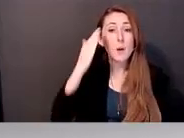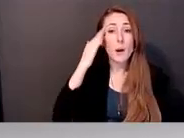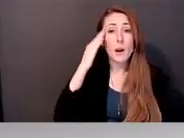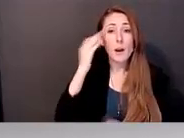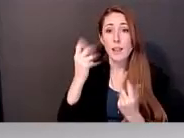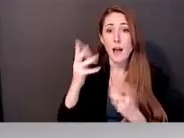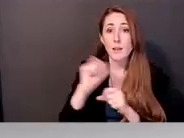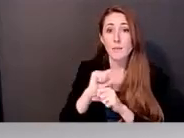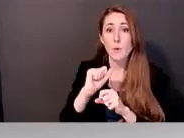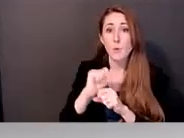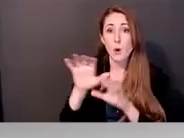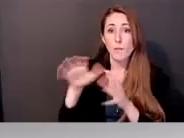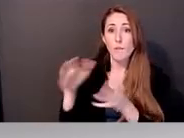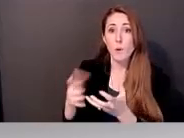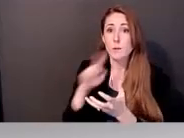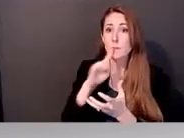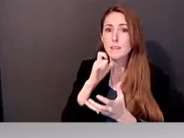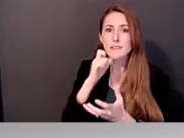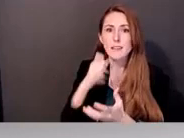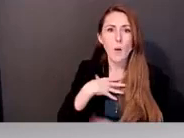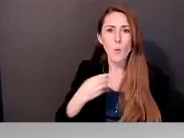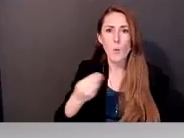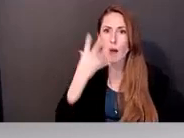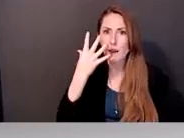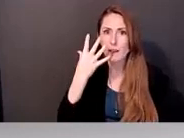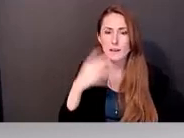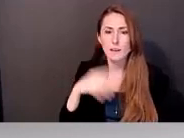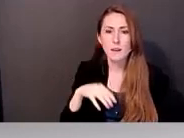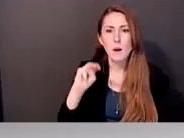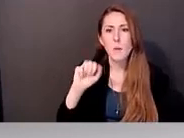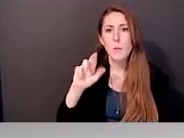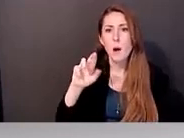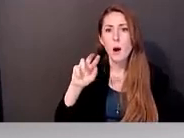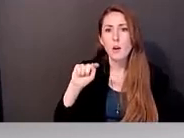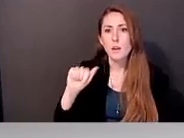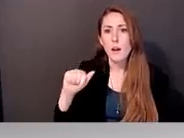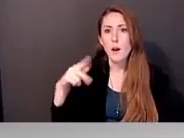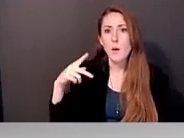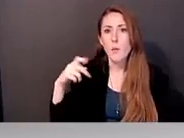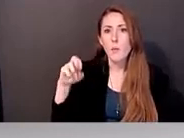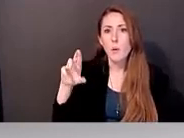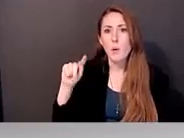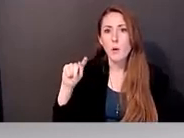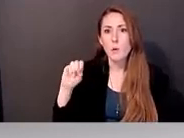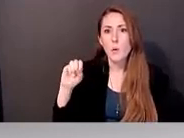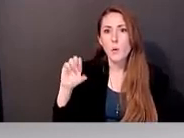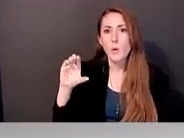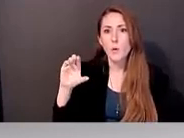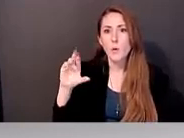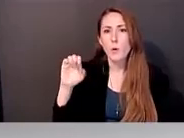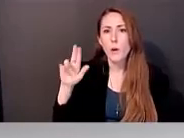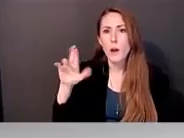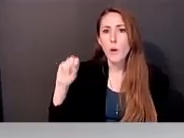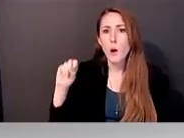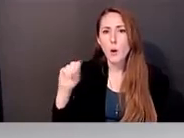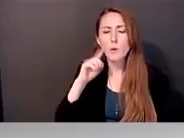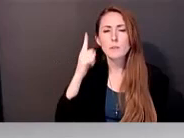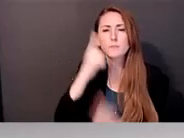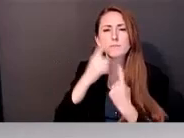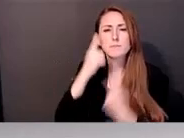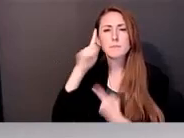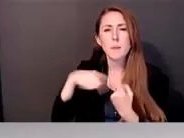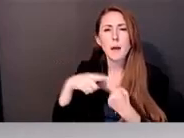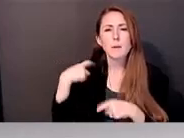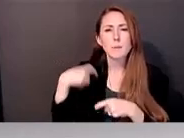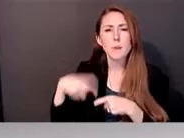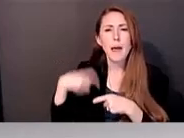is not white necessarily. Marta Porto Carrero was wondering what kind of outreach you're doing to Spanish speaking populations, if